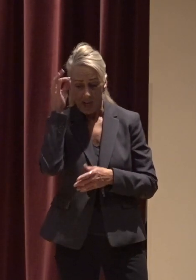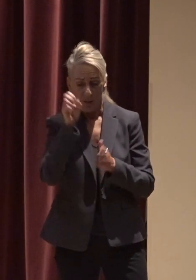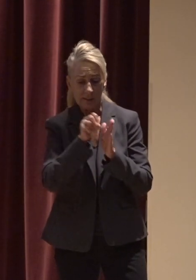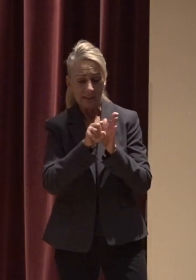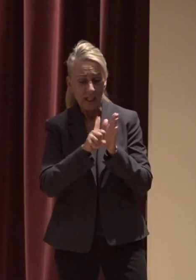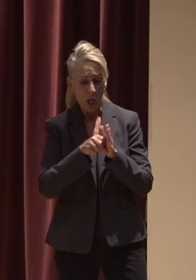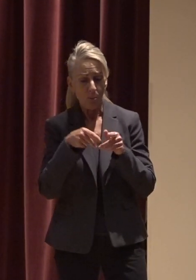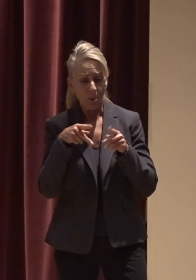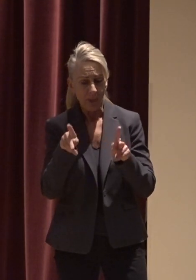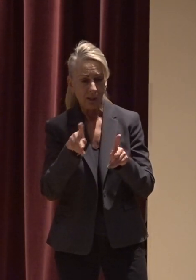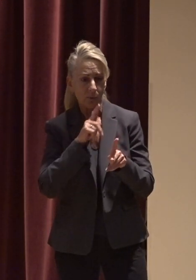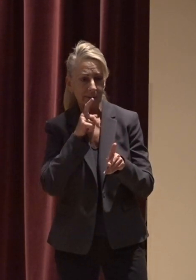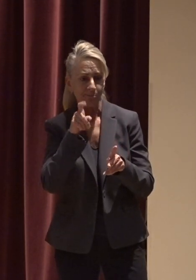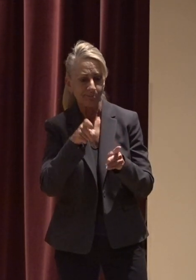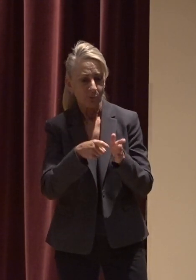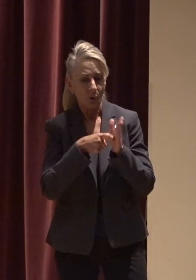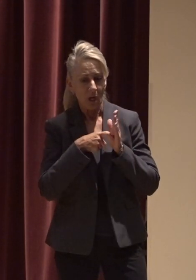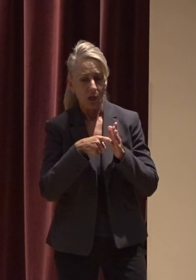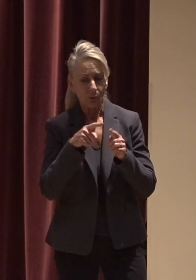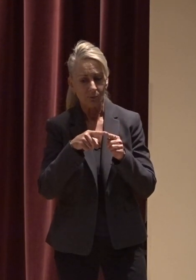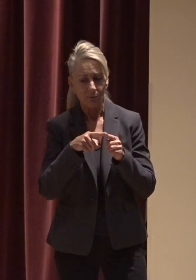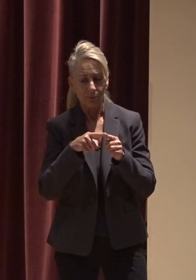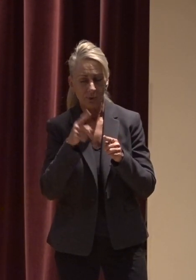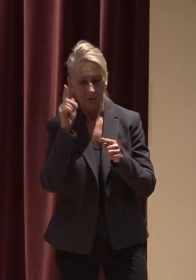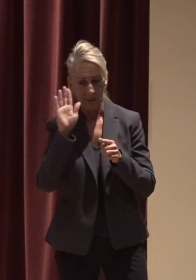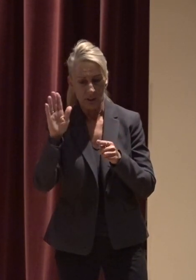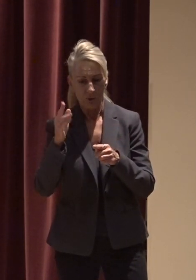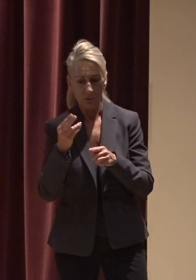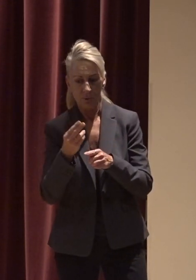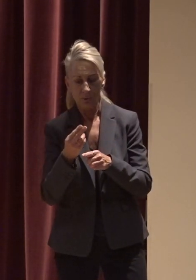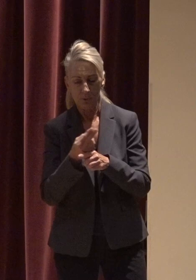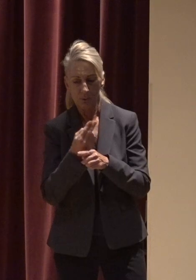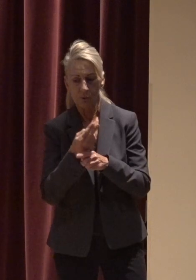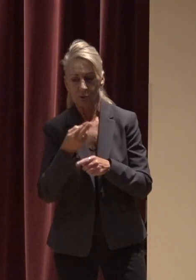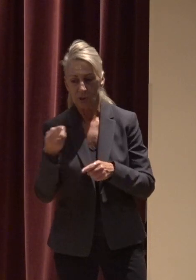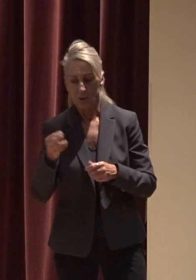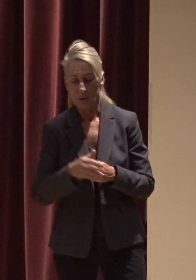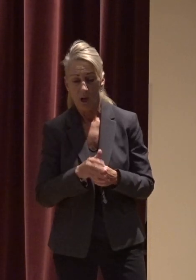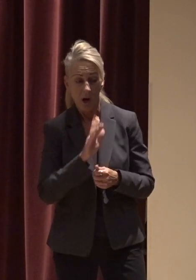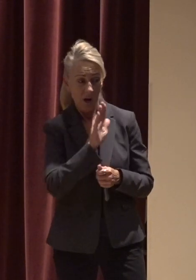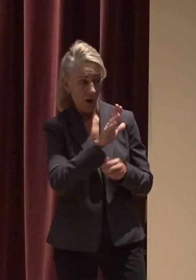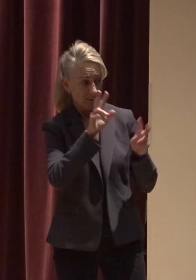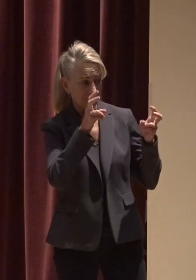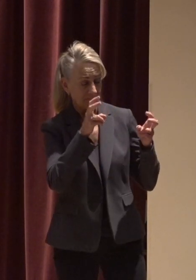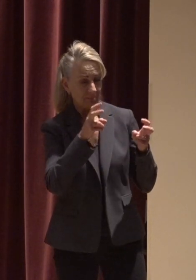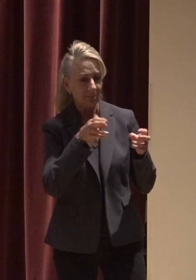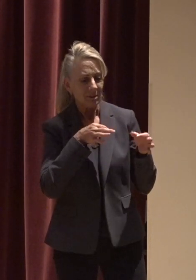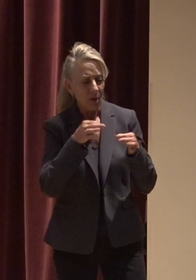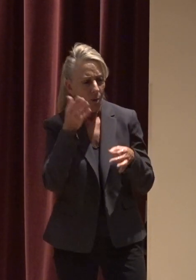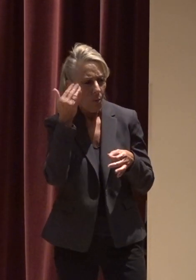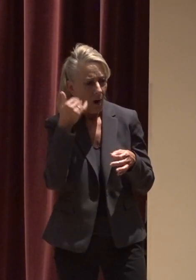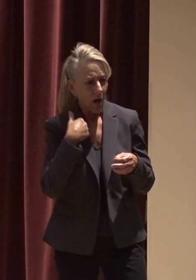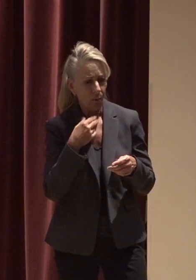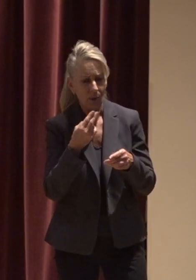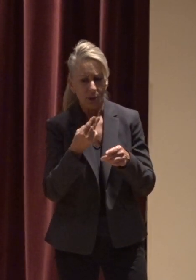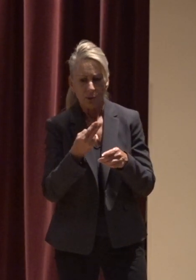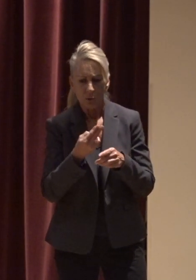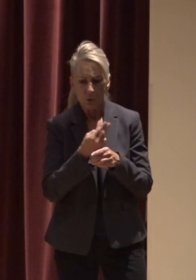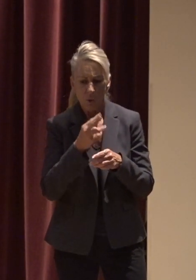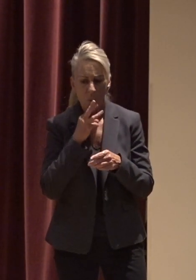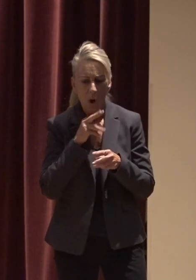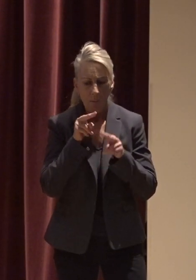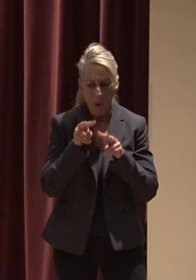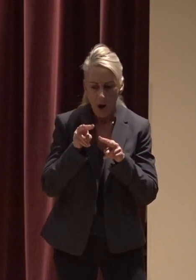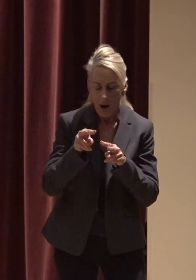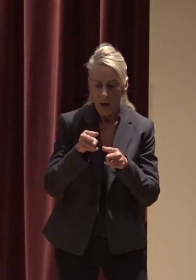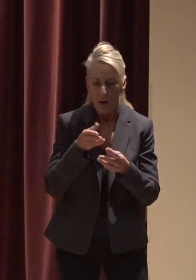associated with managing this ubiquitous resource her talk explains why we conduct water quality monitoring throughout our water